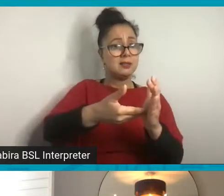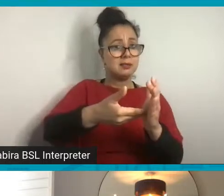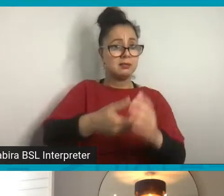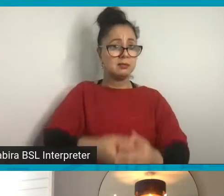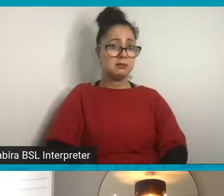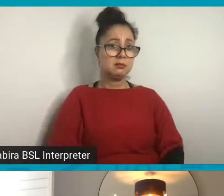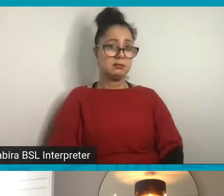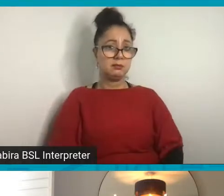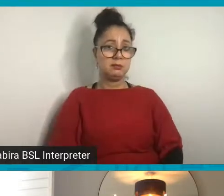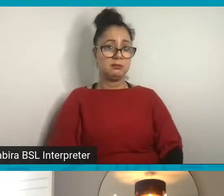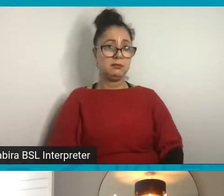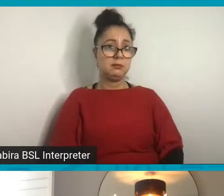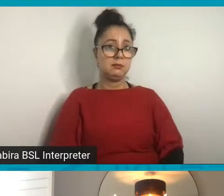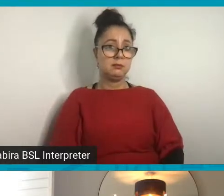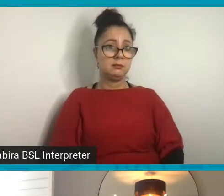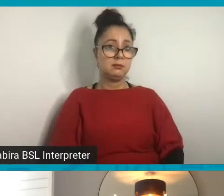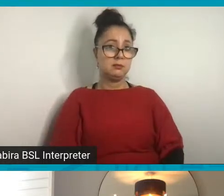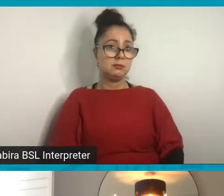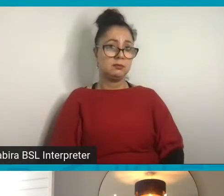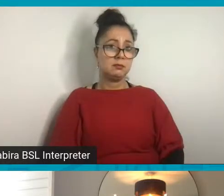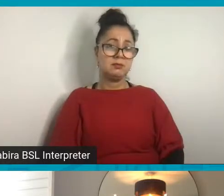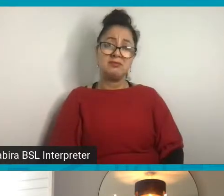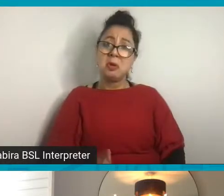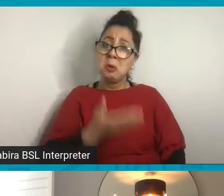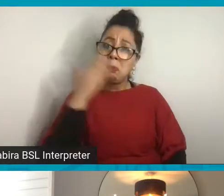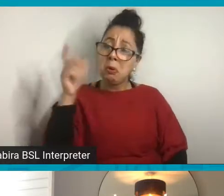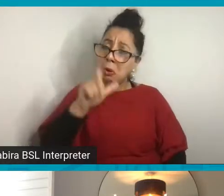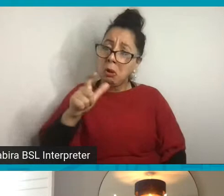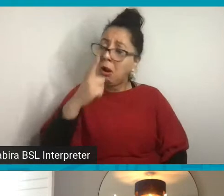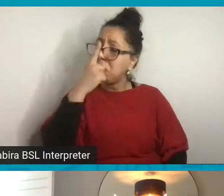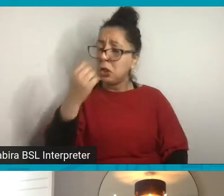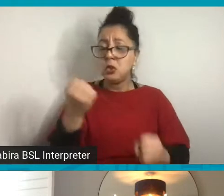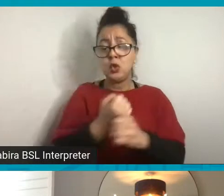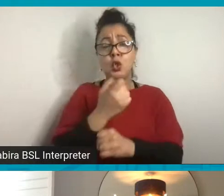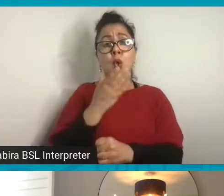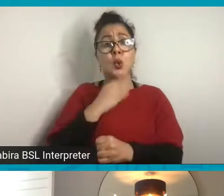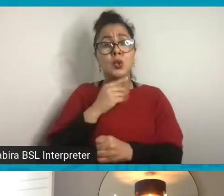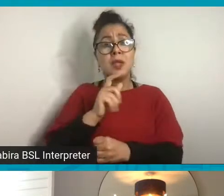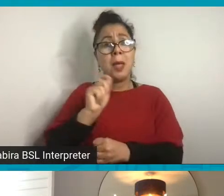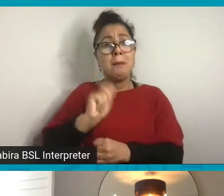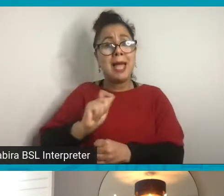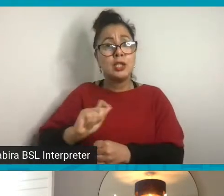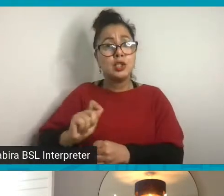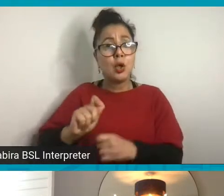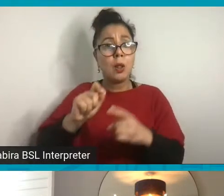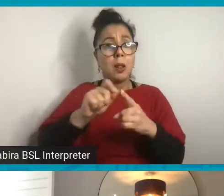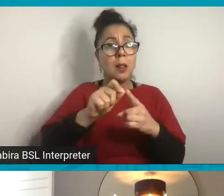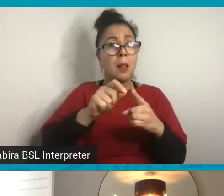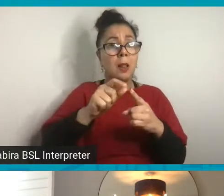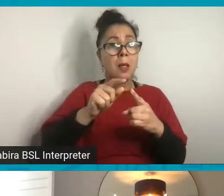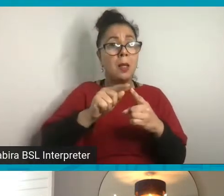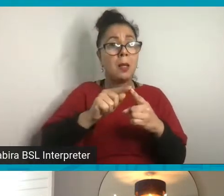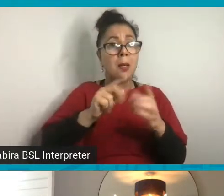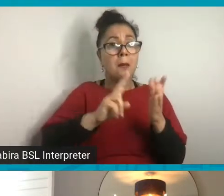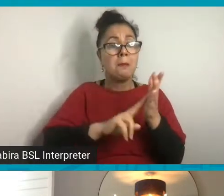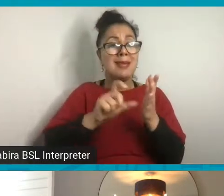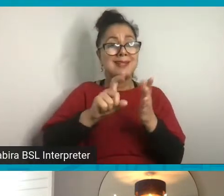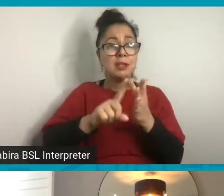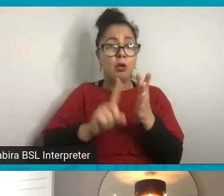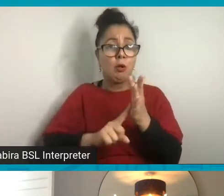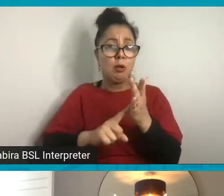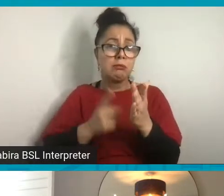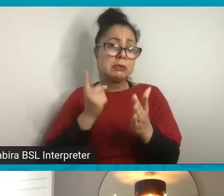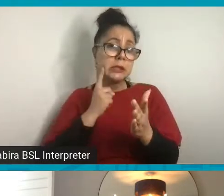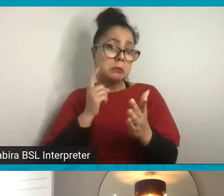And again, if you haven't got colours, you can do this with a pencil as well. But you're just shading in here.